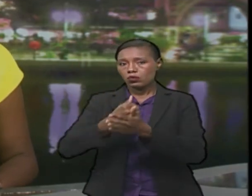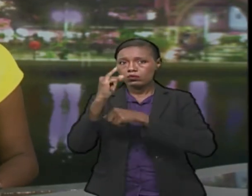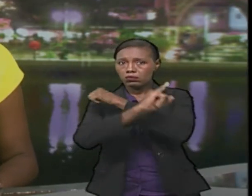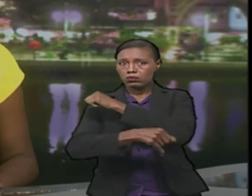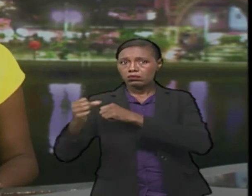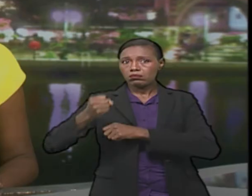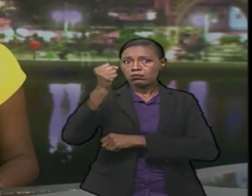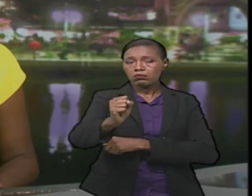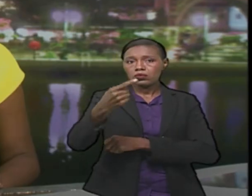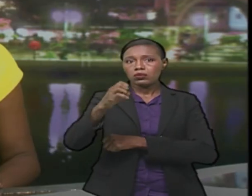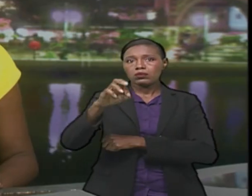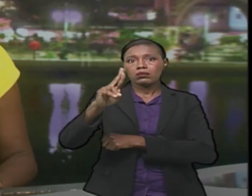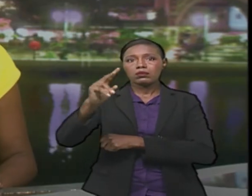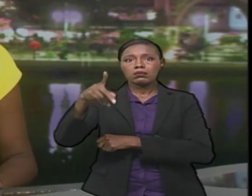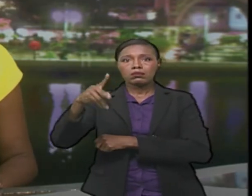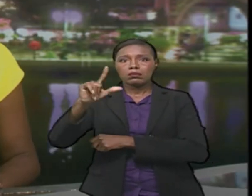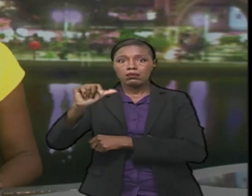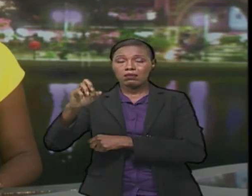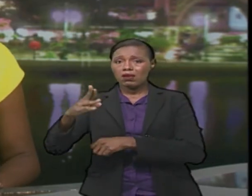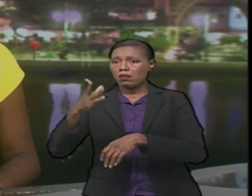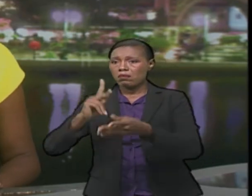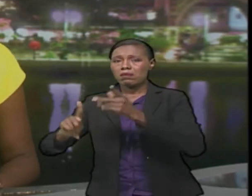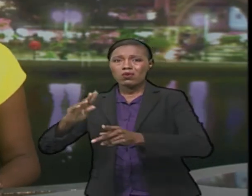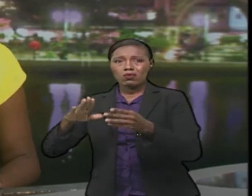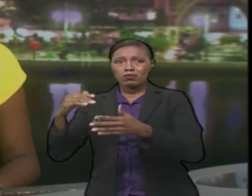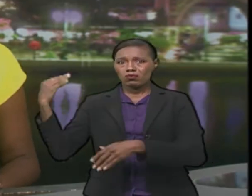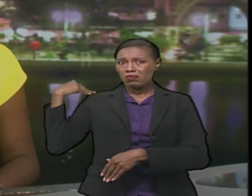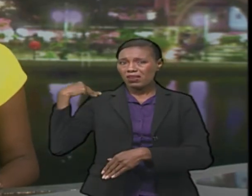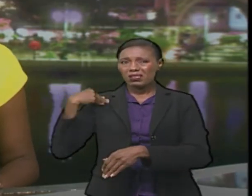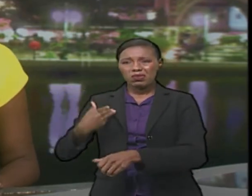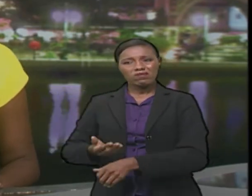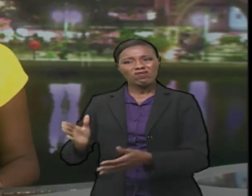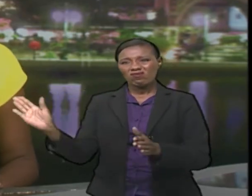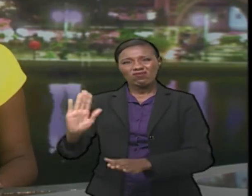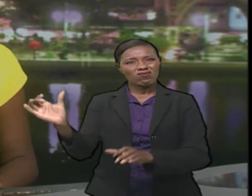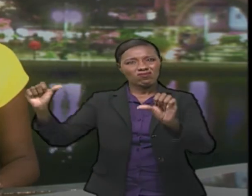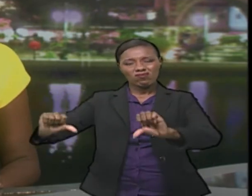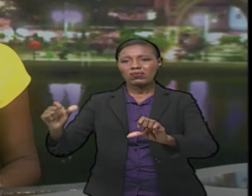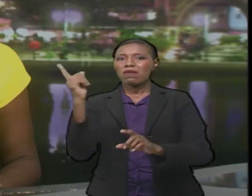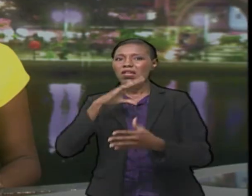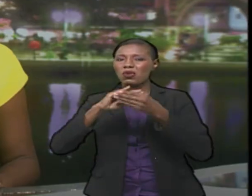Pilgrim, condemned those responsible for the act. He says fake news is hurting the country.